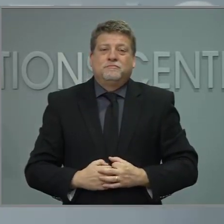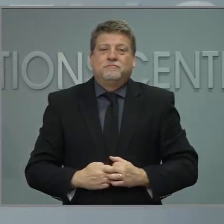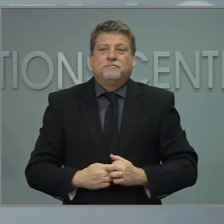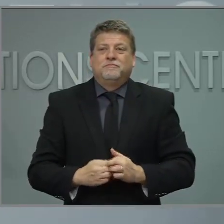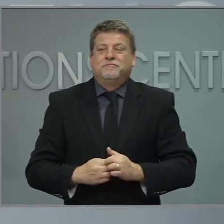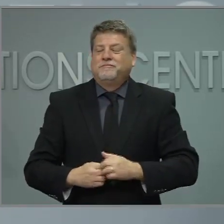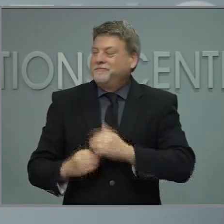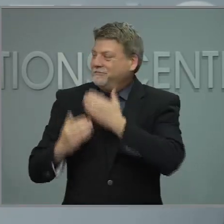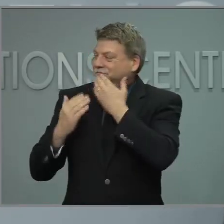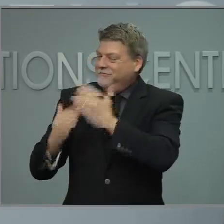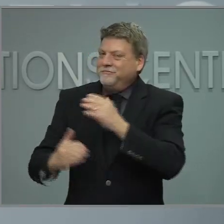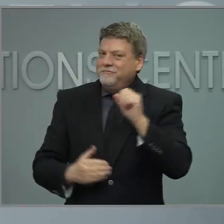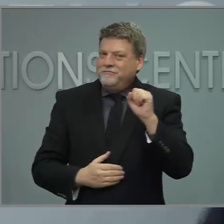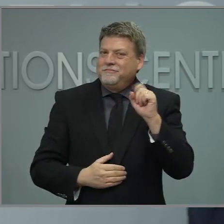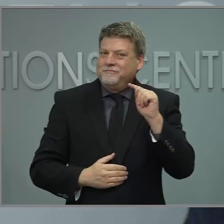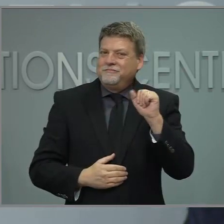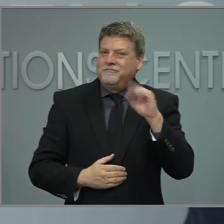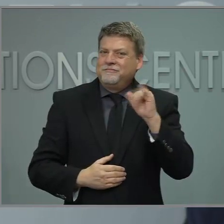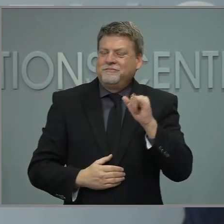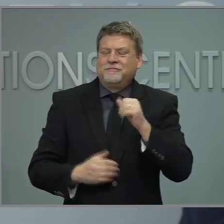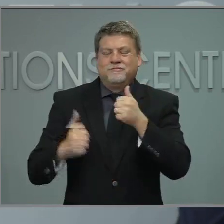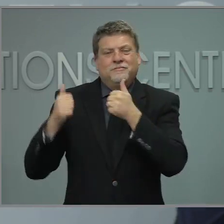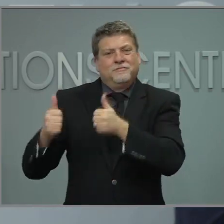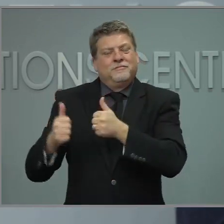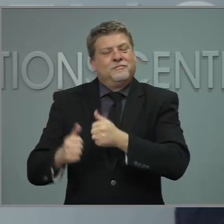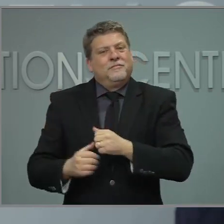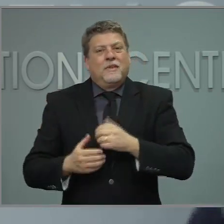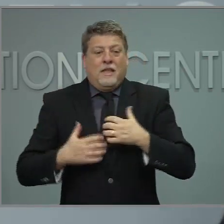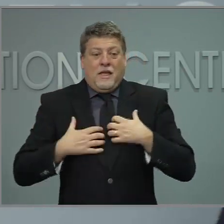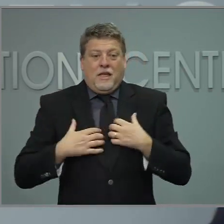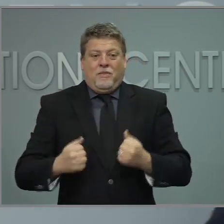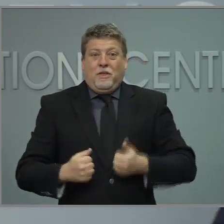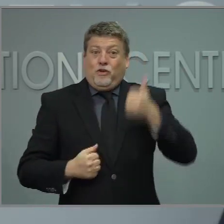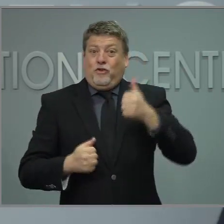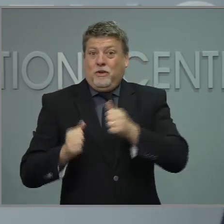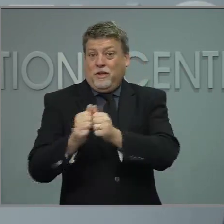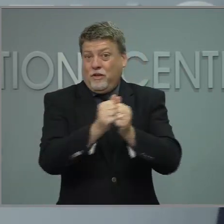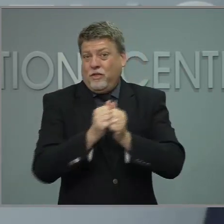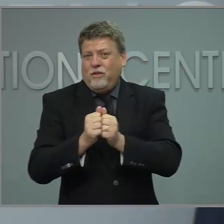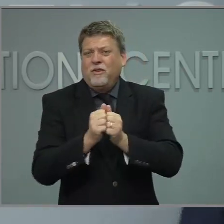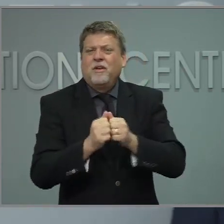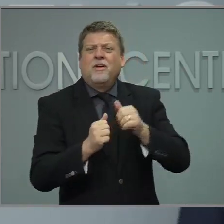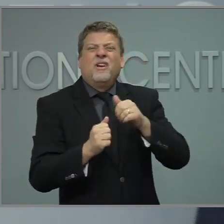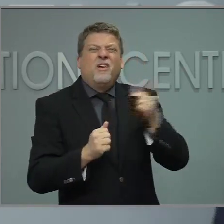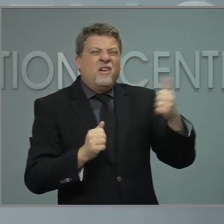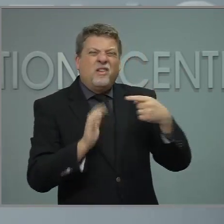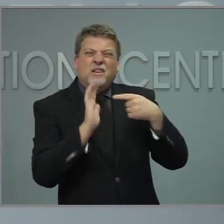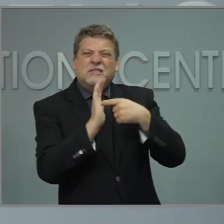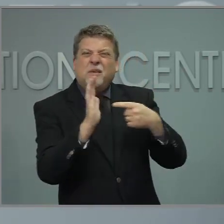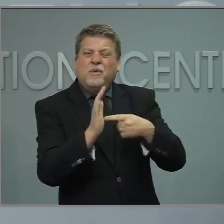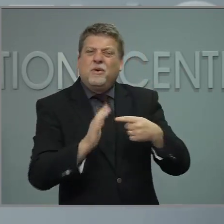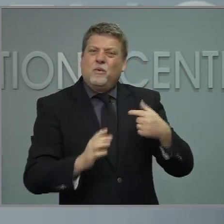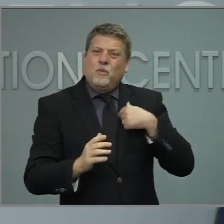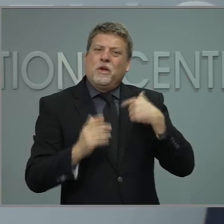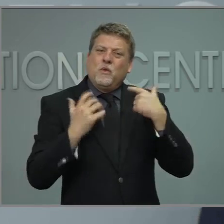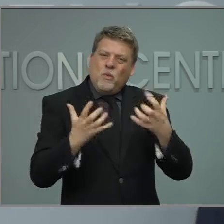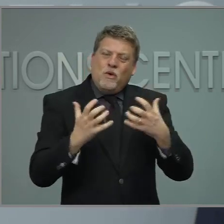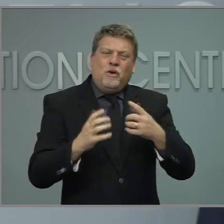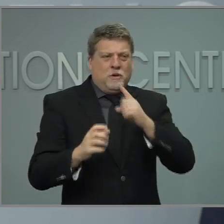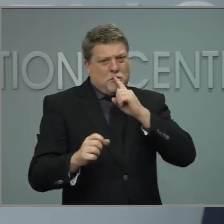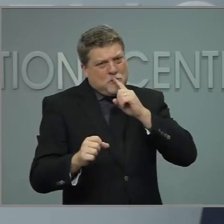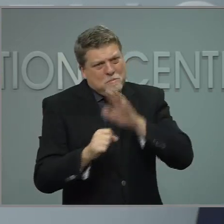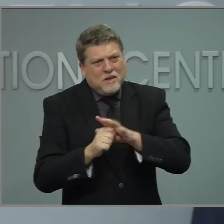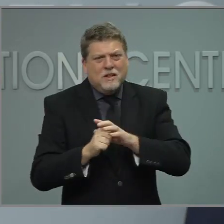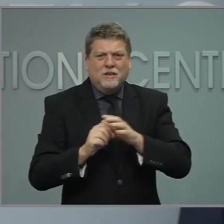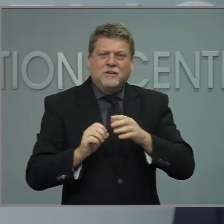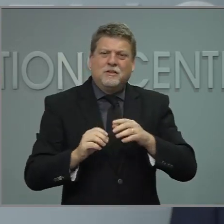Thank you, Stacey. That was wonderful. Healthier Together is another embodiment of our commitment to equity. It brings